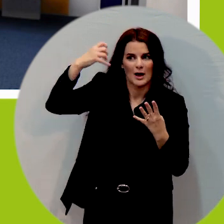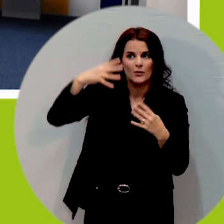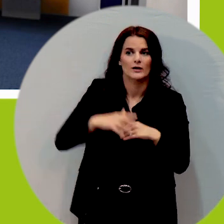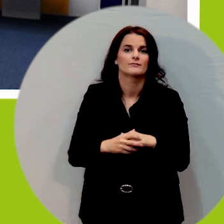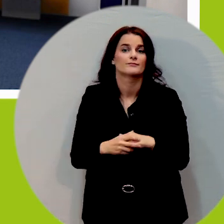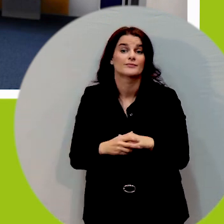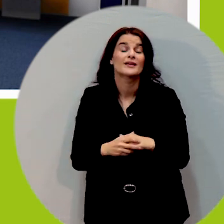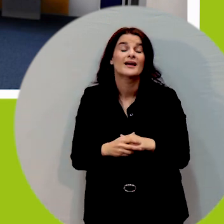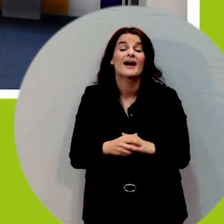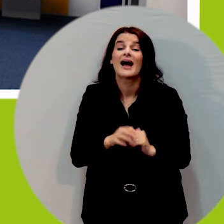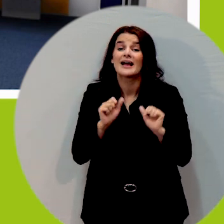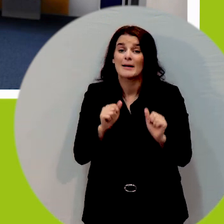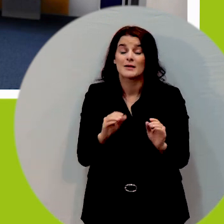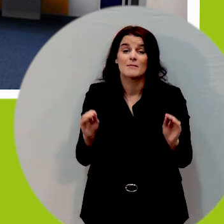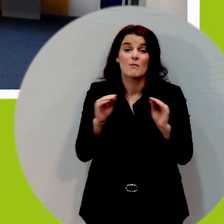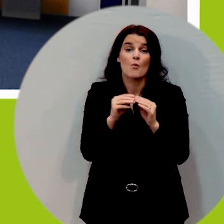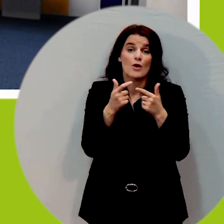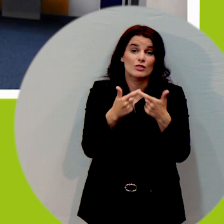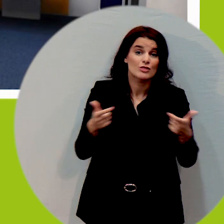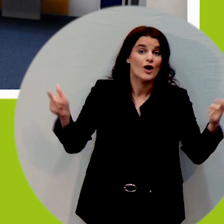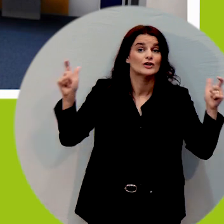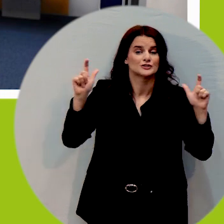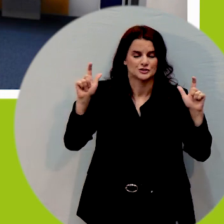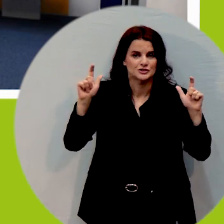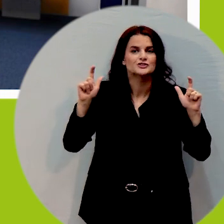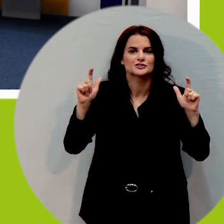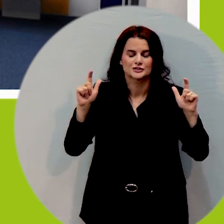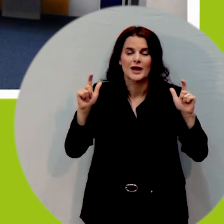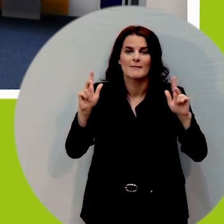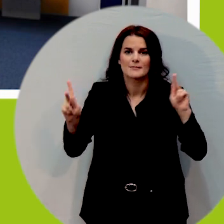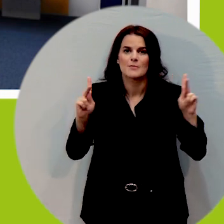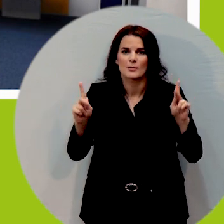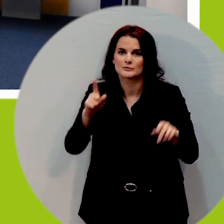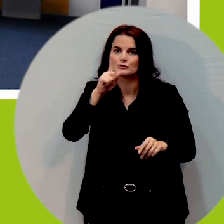being held at the credit union and of texas event center